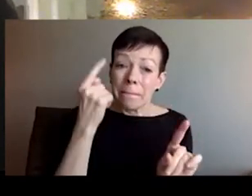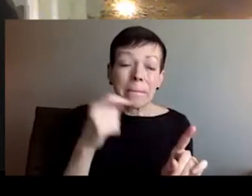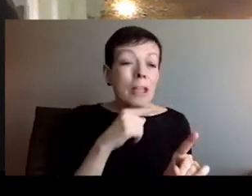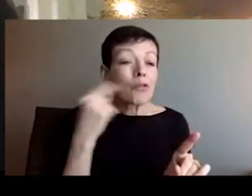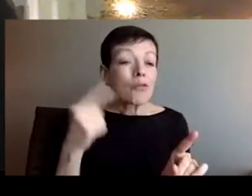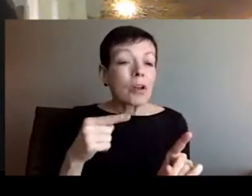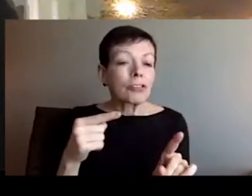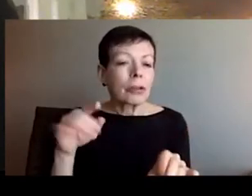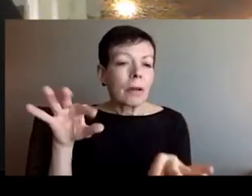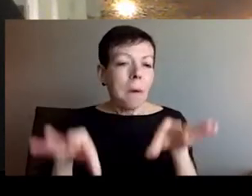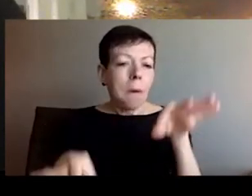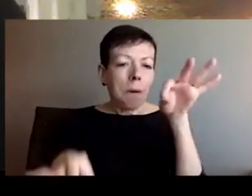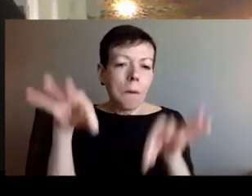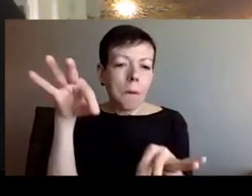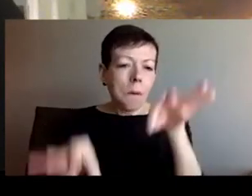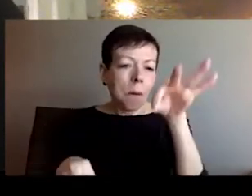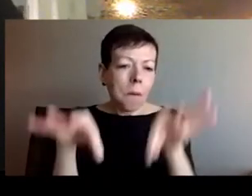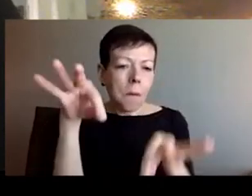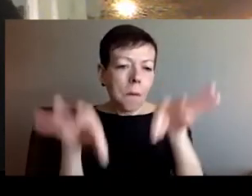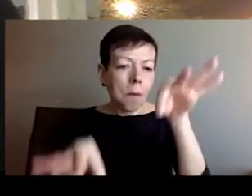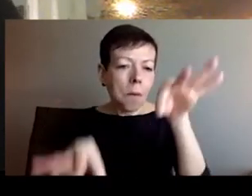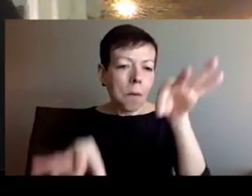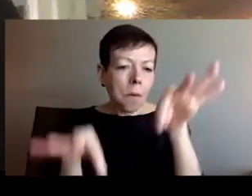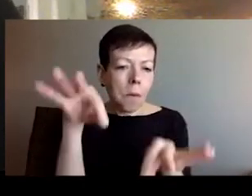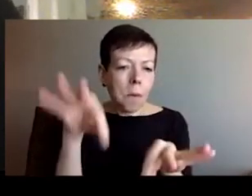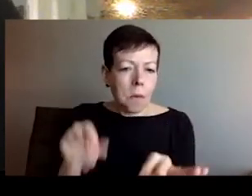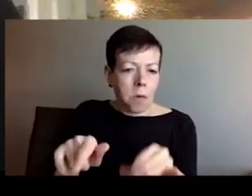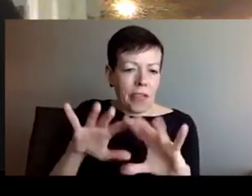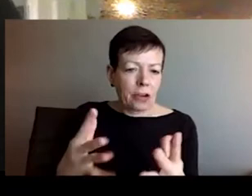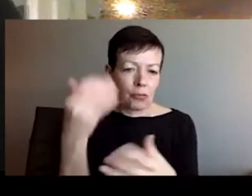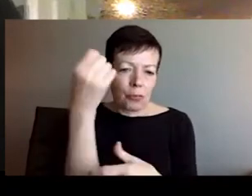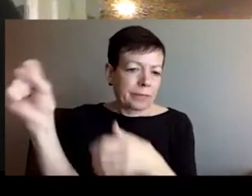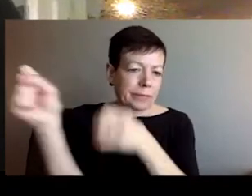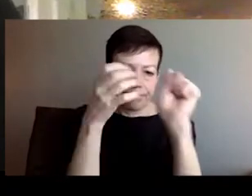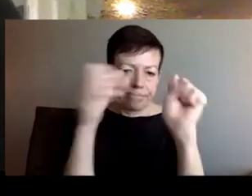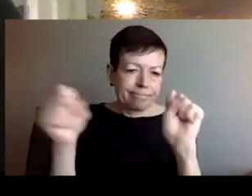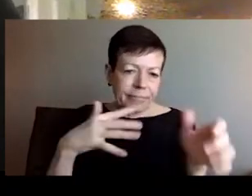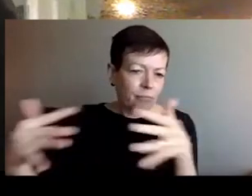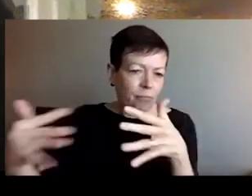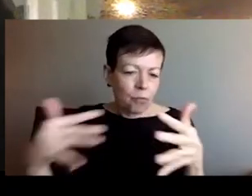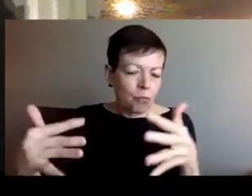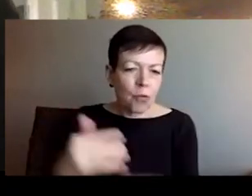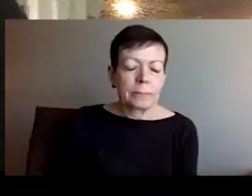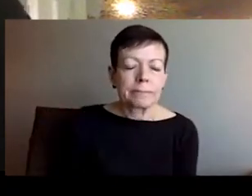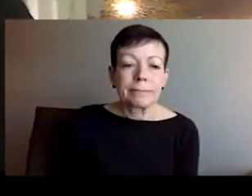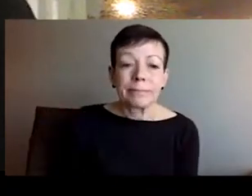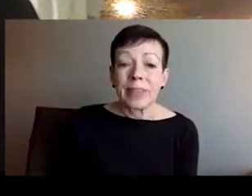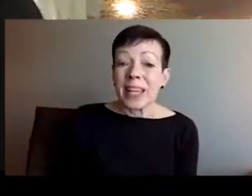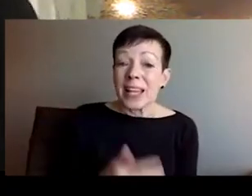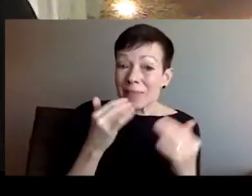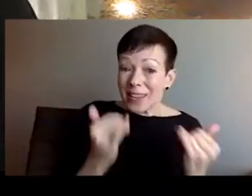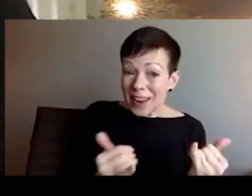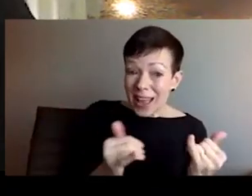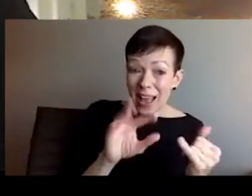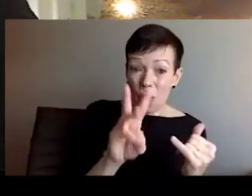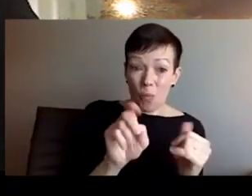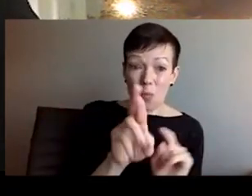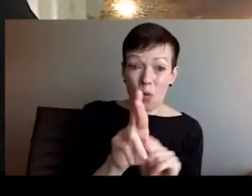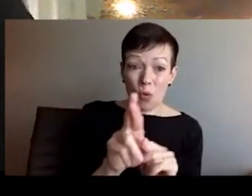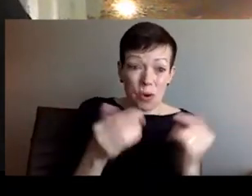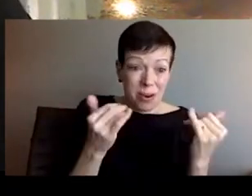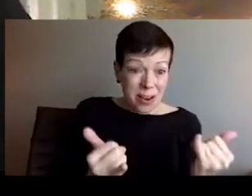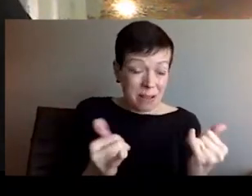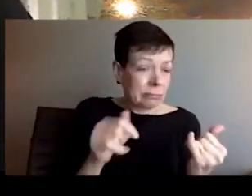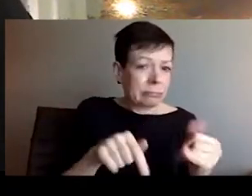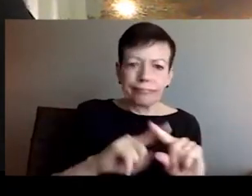let's say, leftist circles, because lots of things were not really clear at